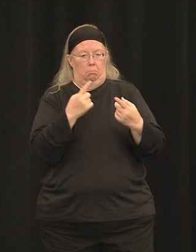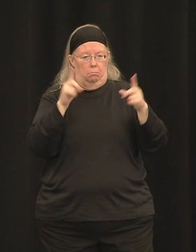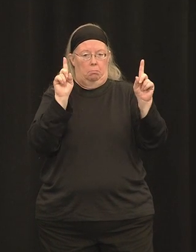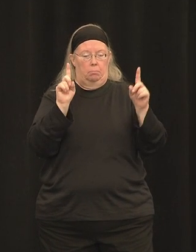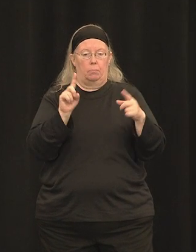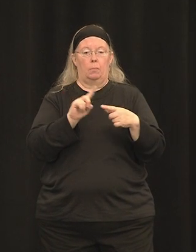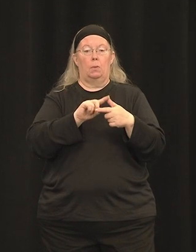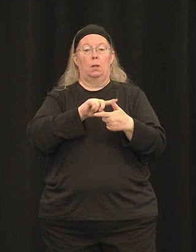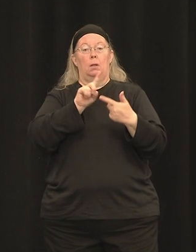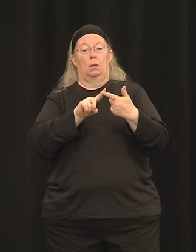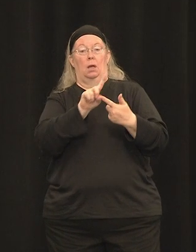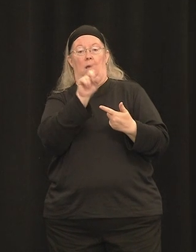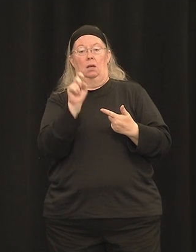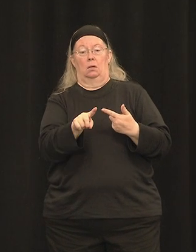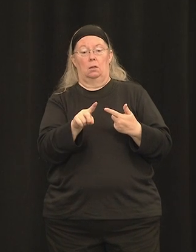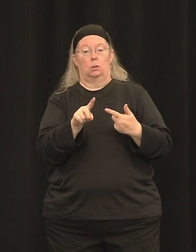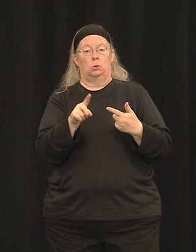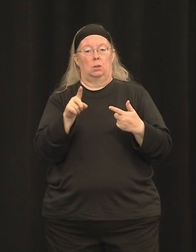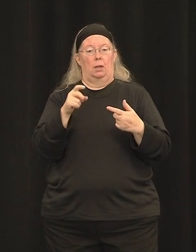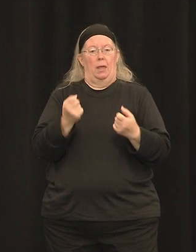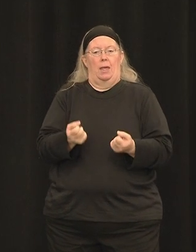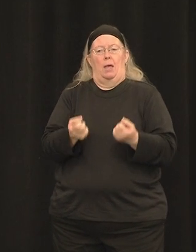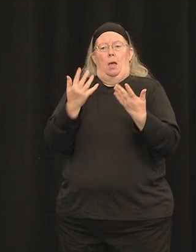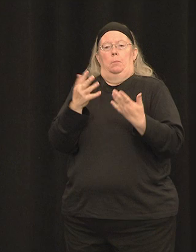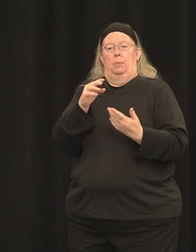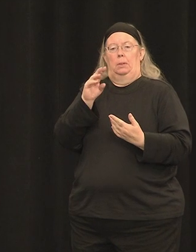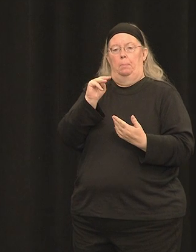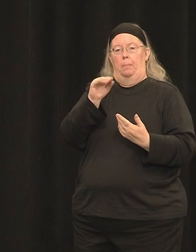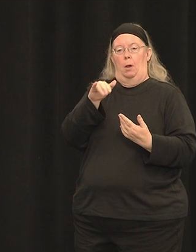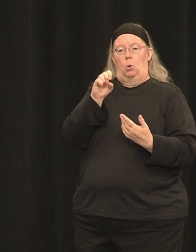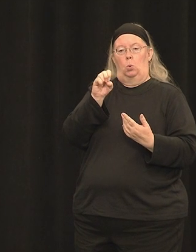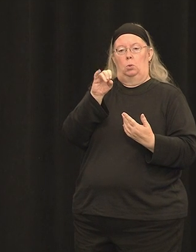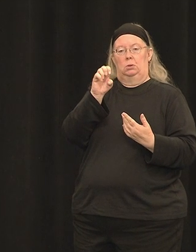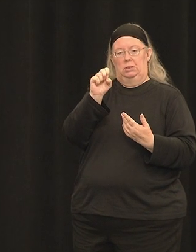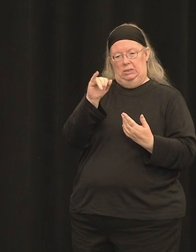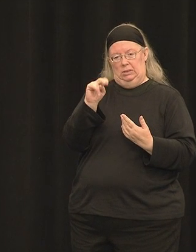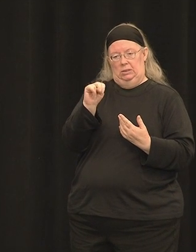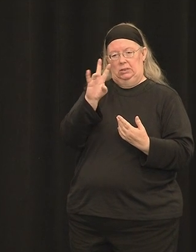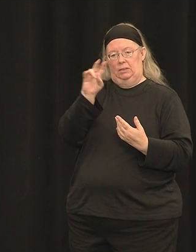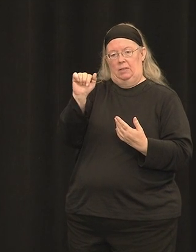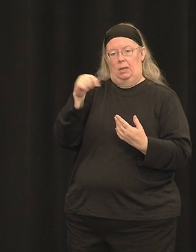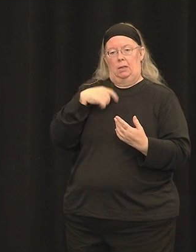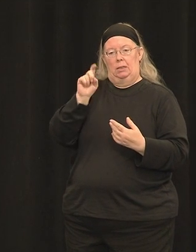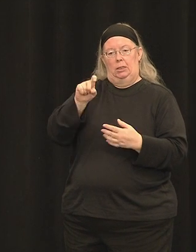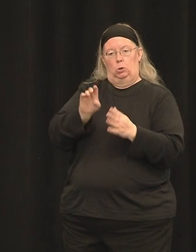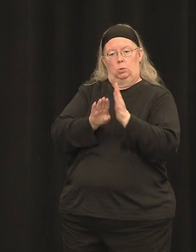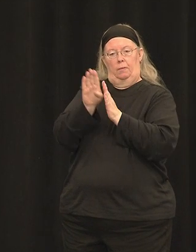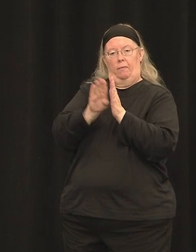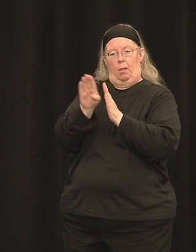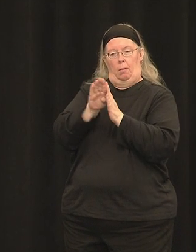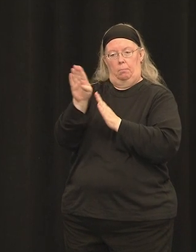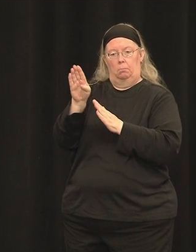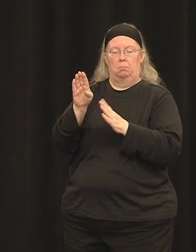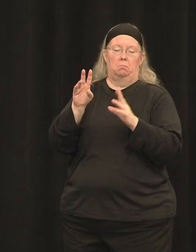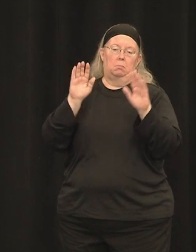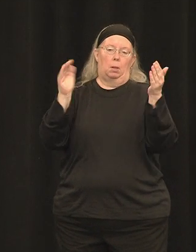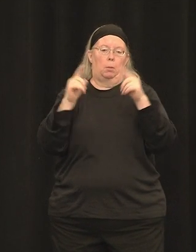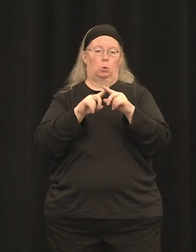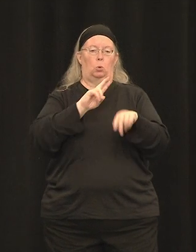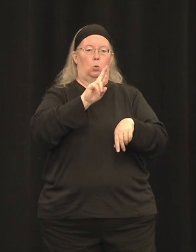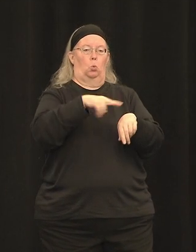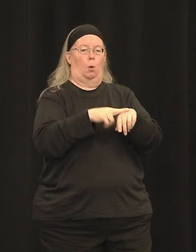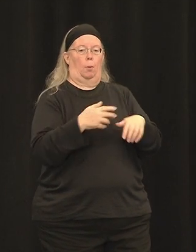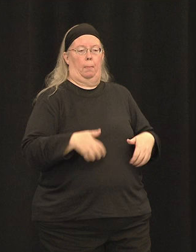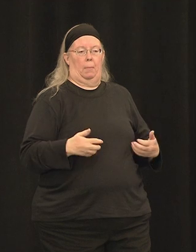are we making relative to the amount that you see in a normal monkey? So with the help of my wonderful former postdoc